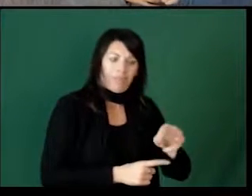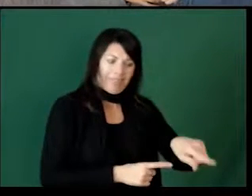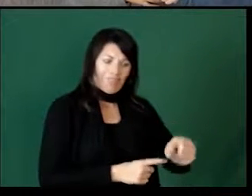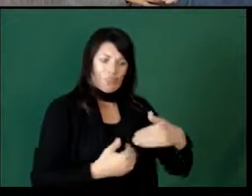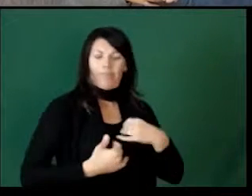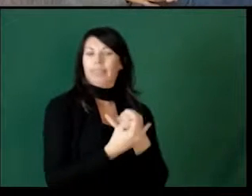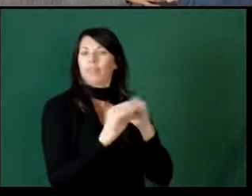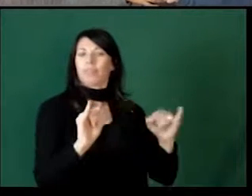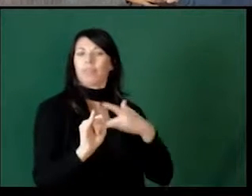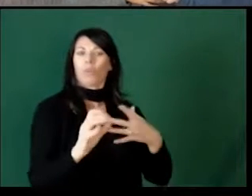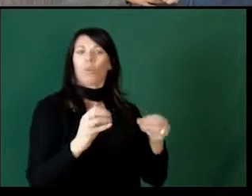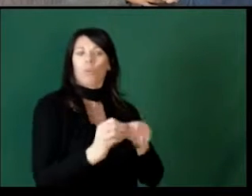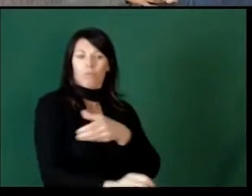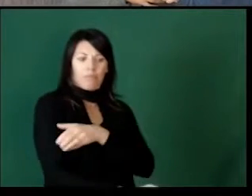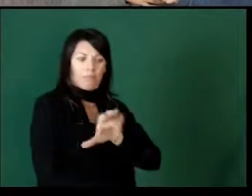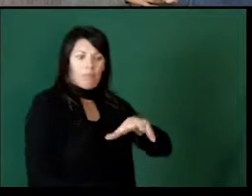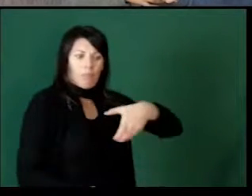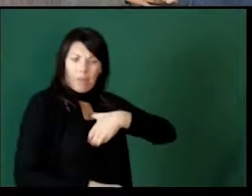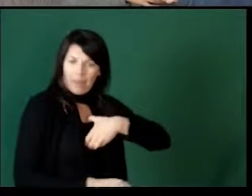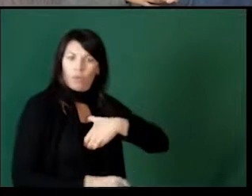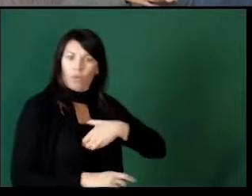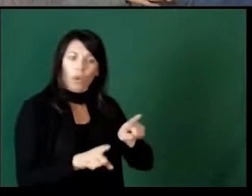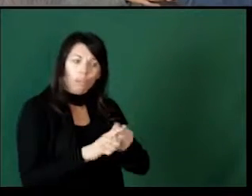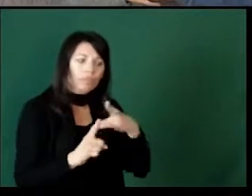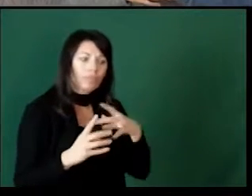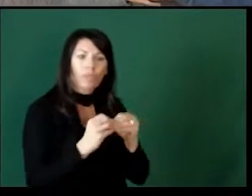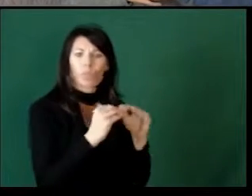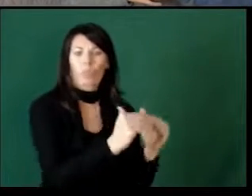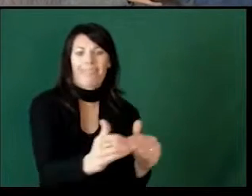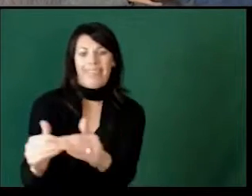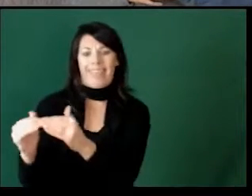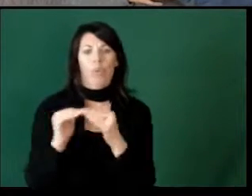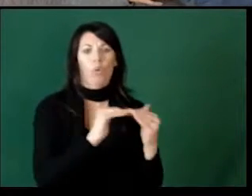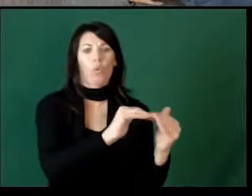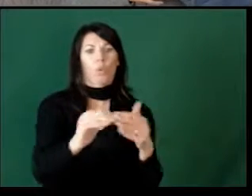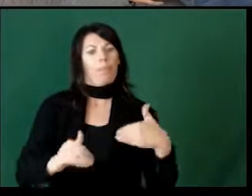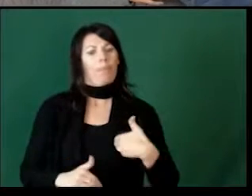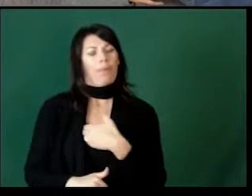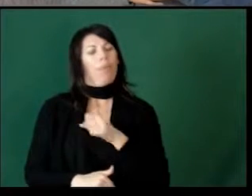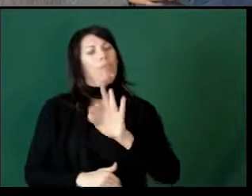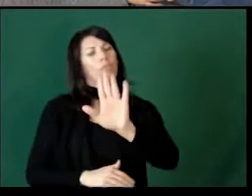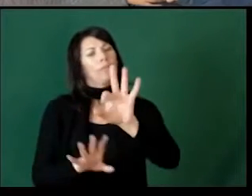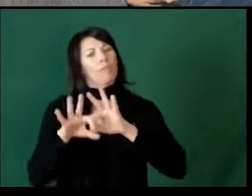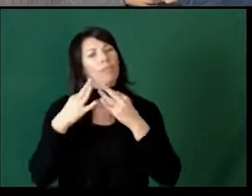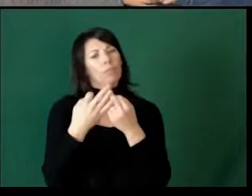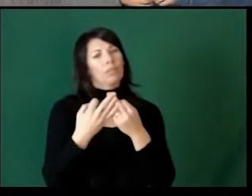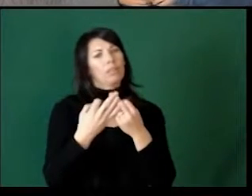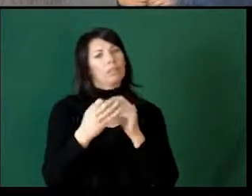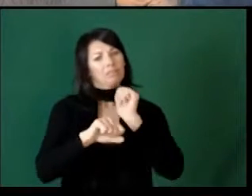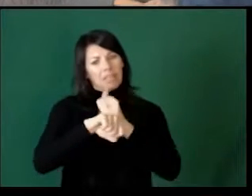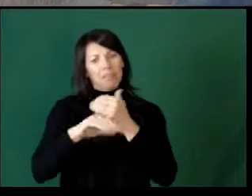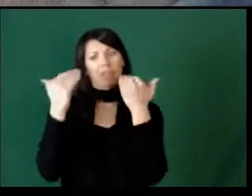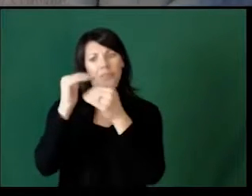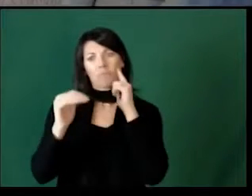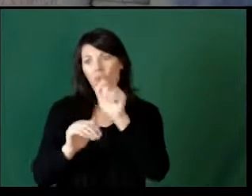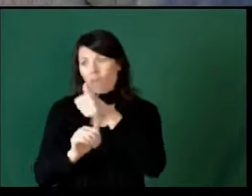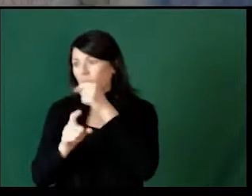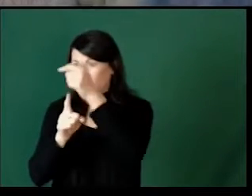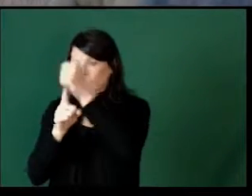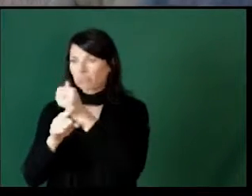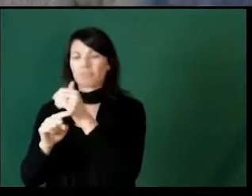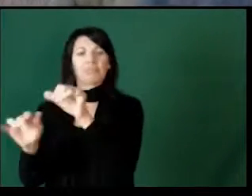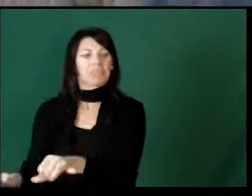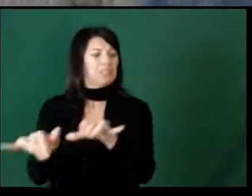impaired to have some independence, to feel more empowered, and to also feel more equal as a more equal member of your family as well.